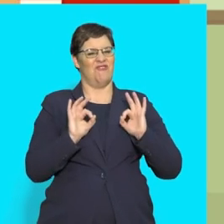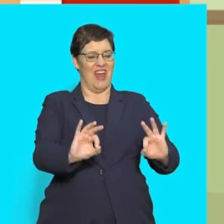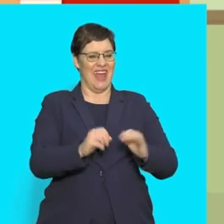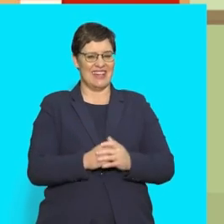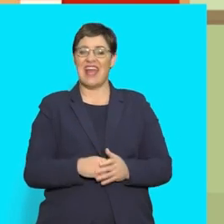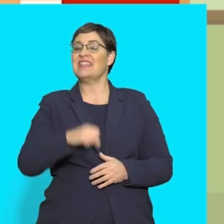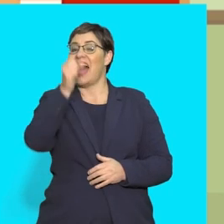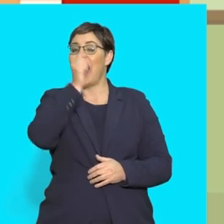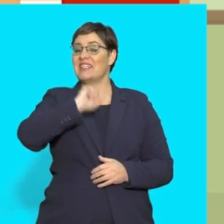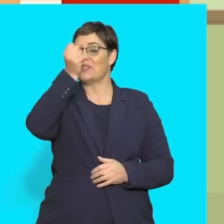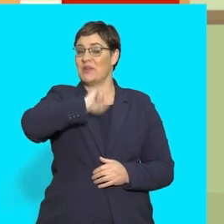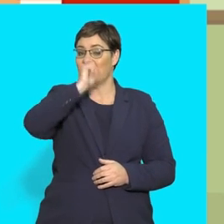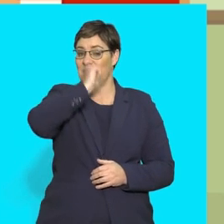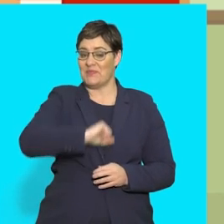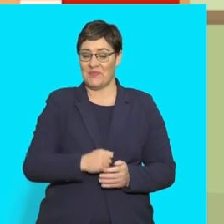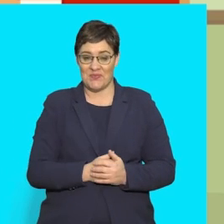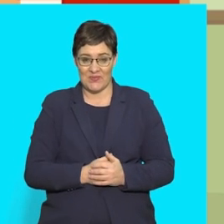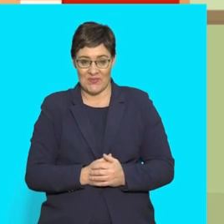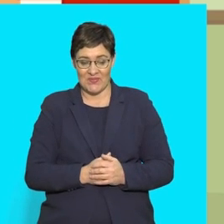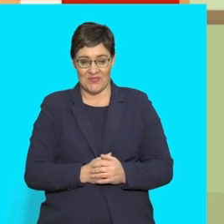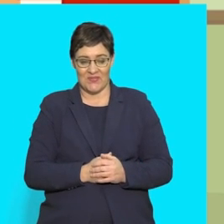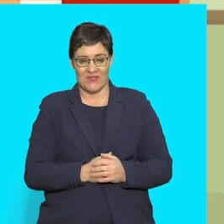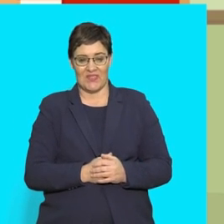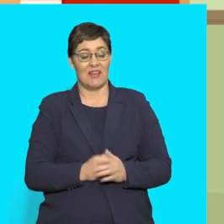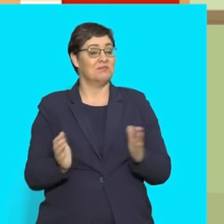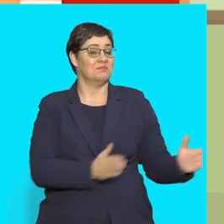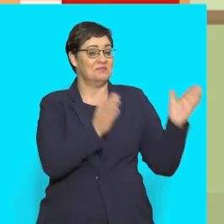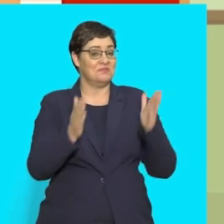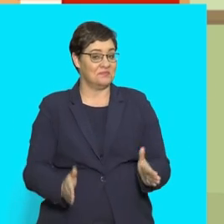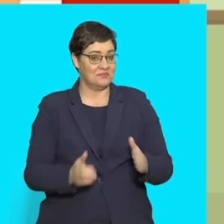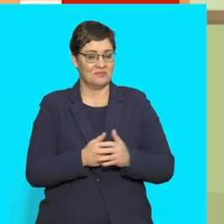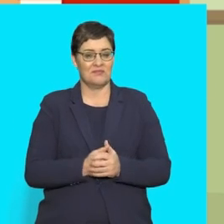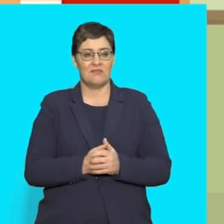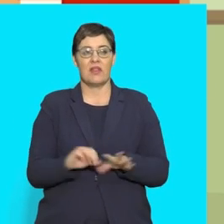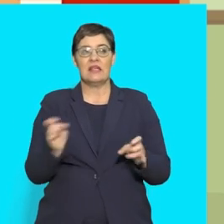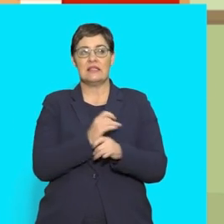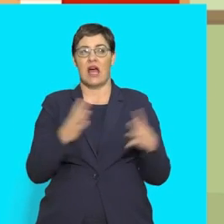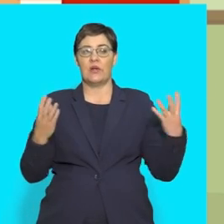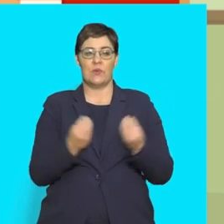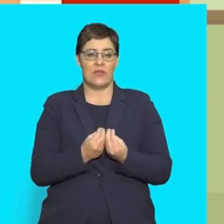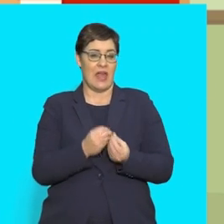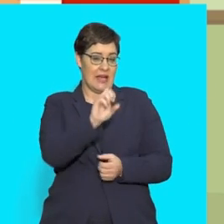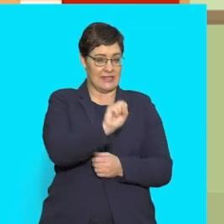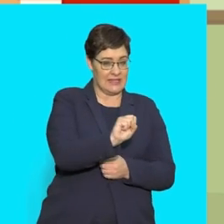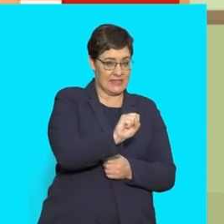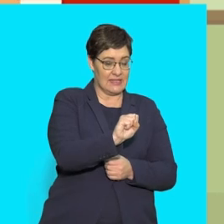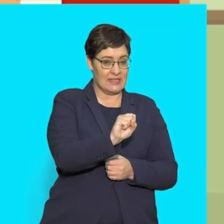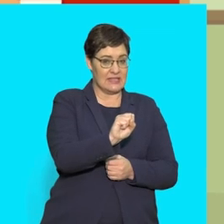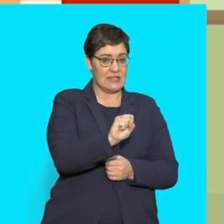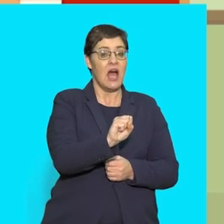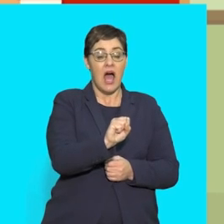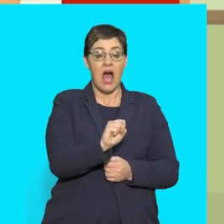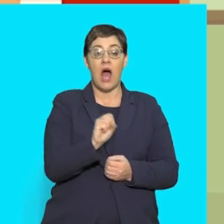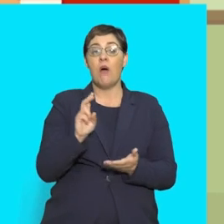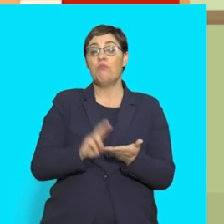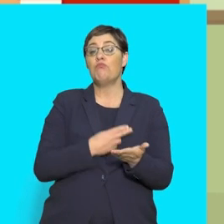super it is ice cream listen again it begins with the letter s and